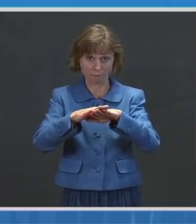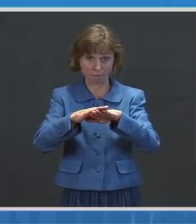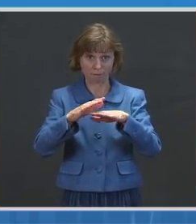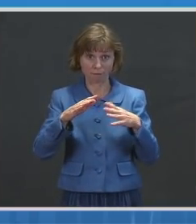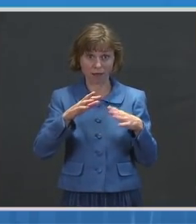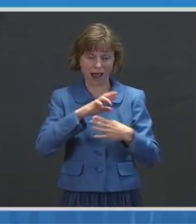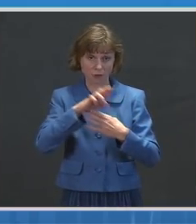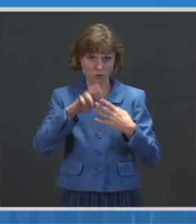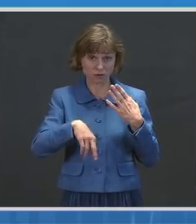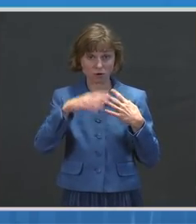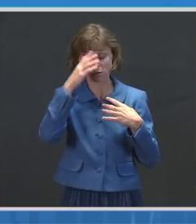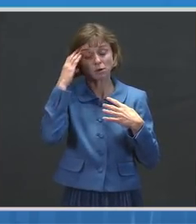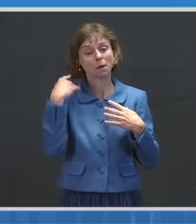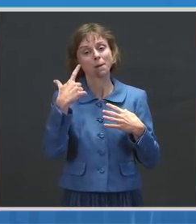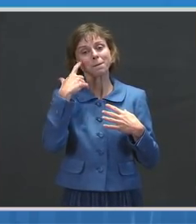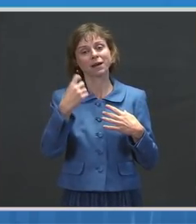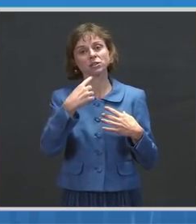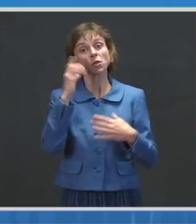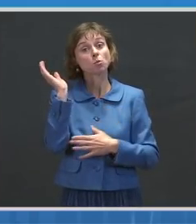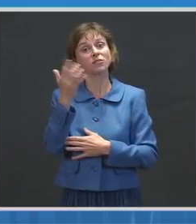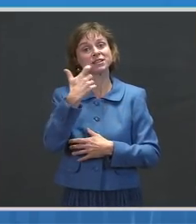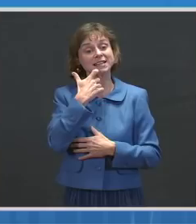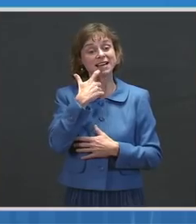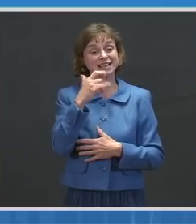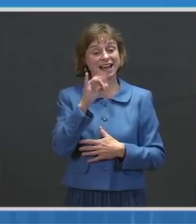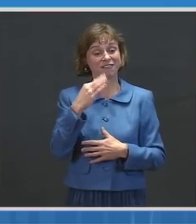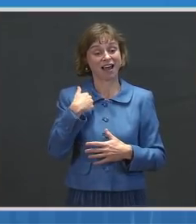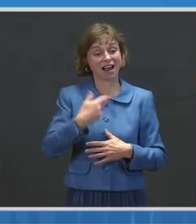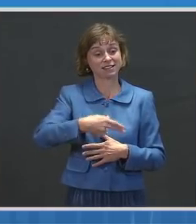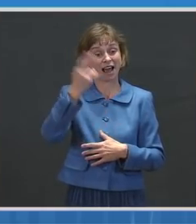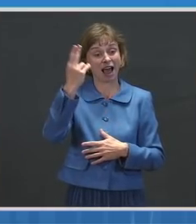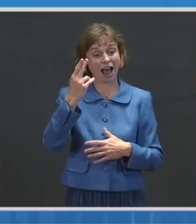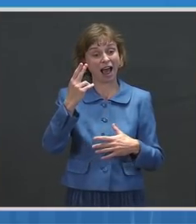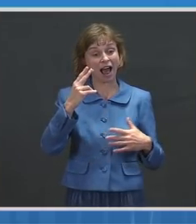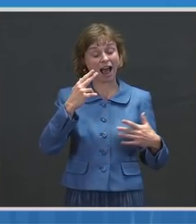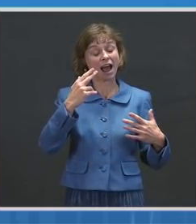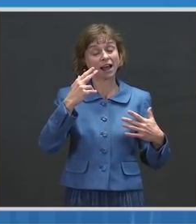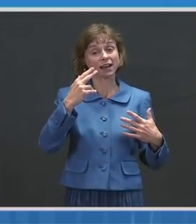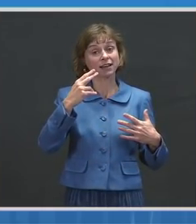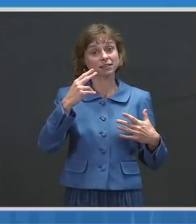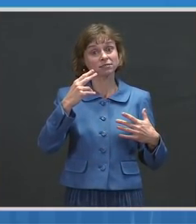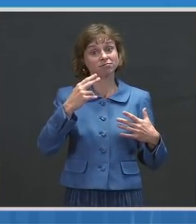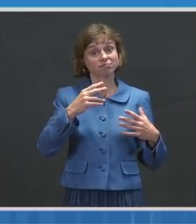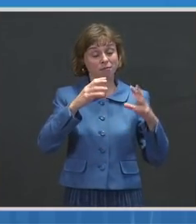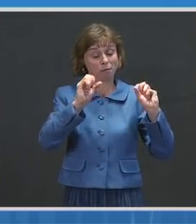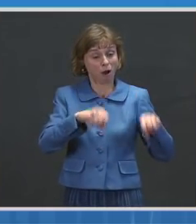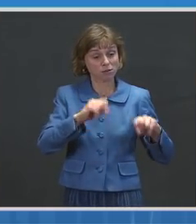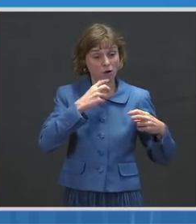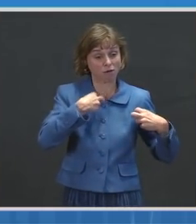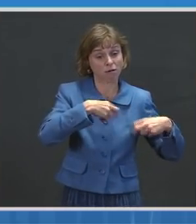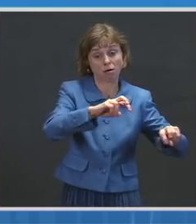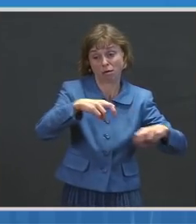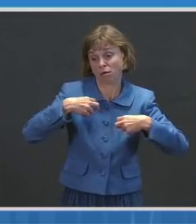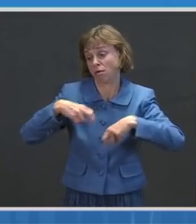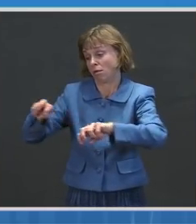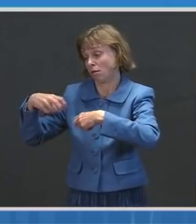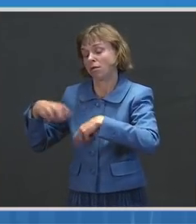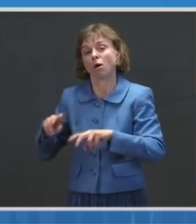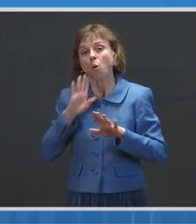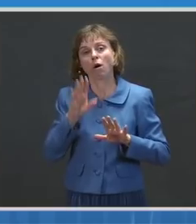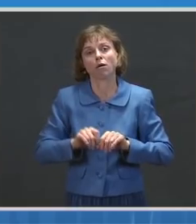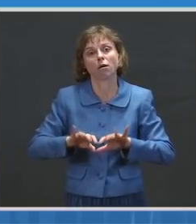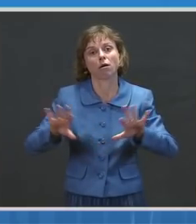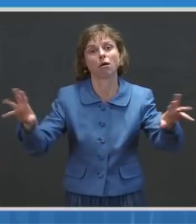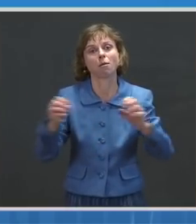briefings that a virus that has a greater degree of transmissibility will be making more people sick. The more people that get sick, the more